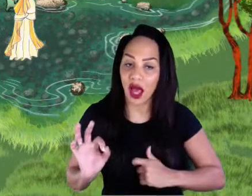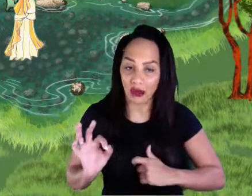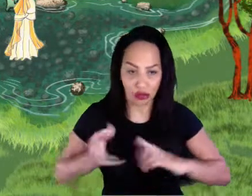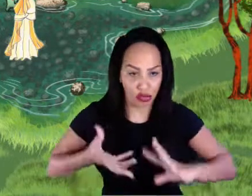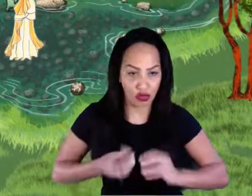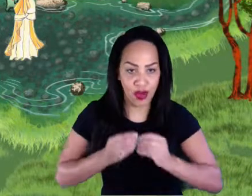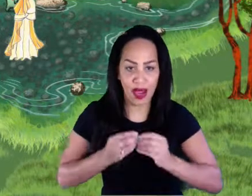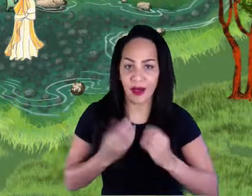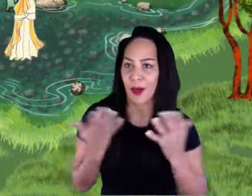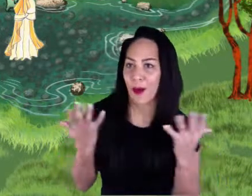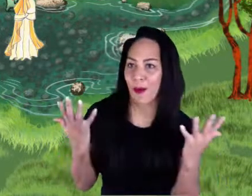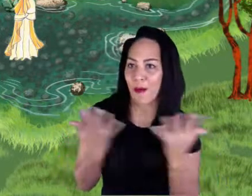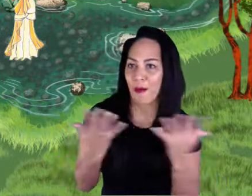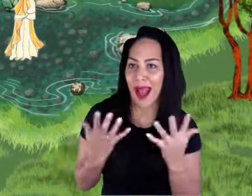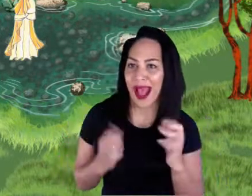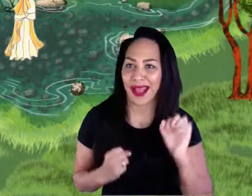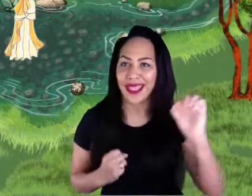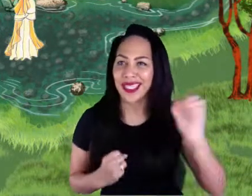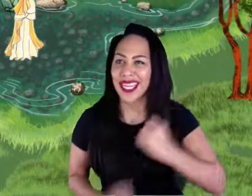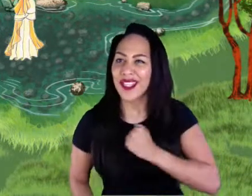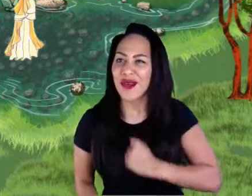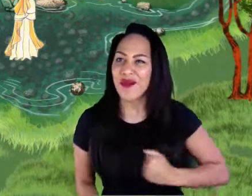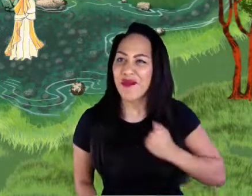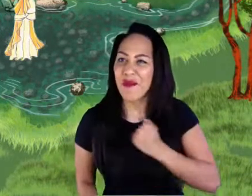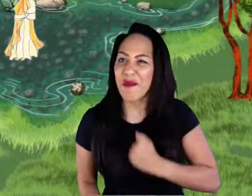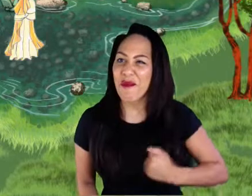It was very inspired by this concept of the river.